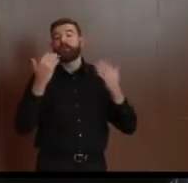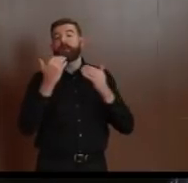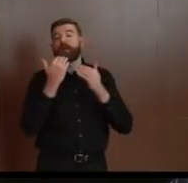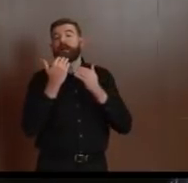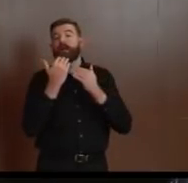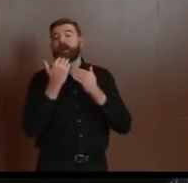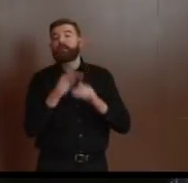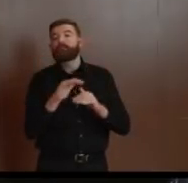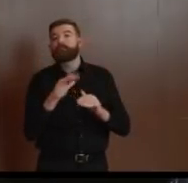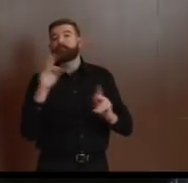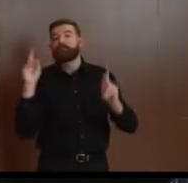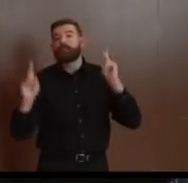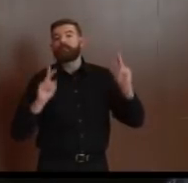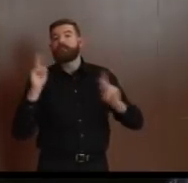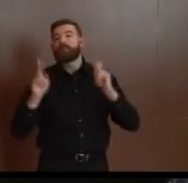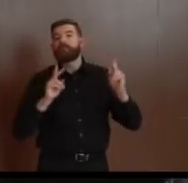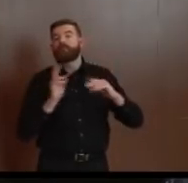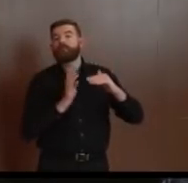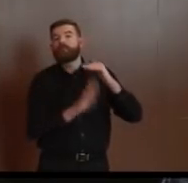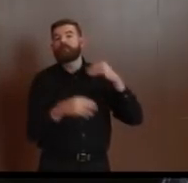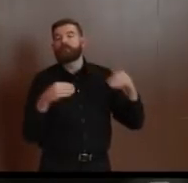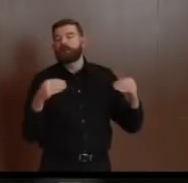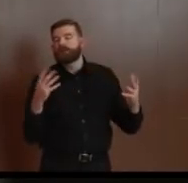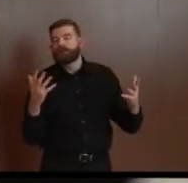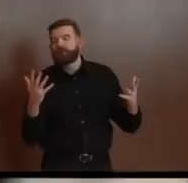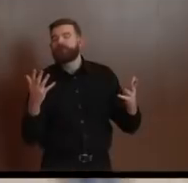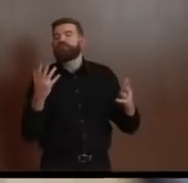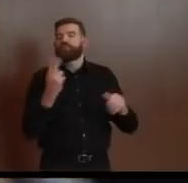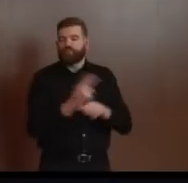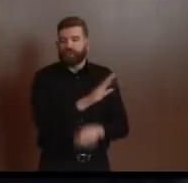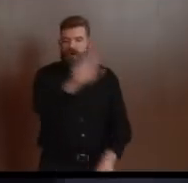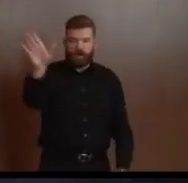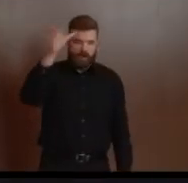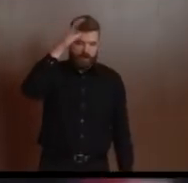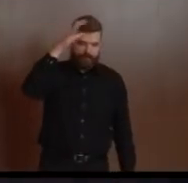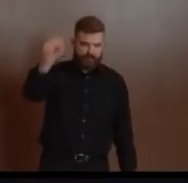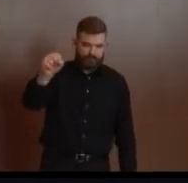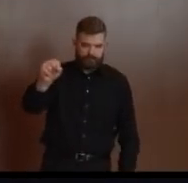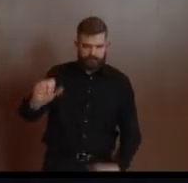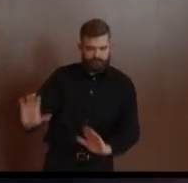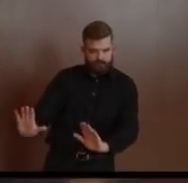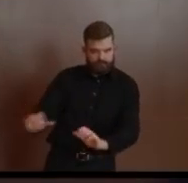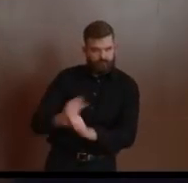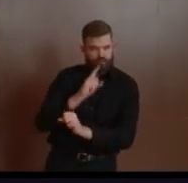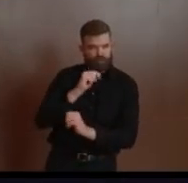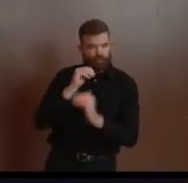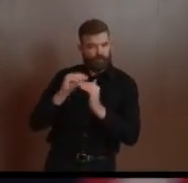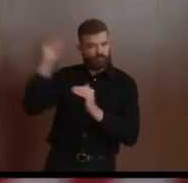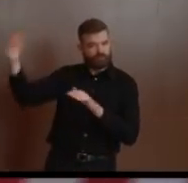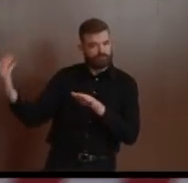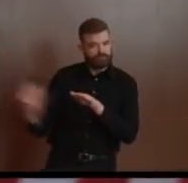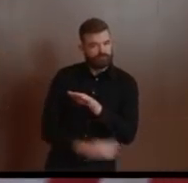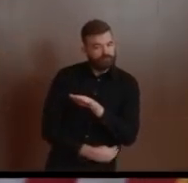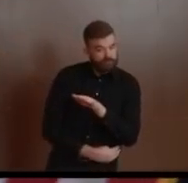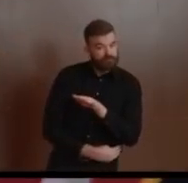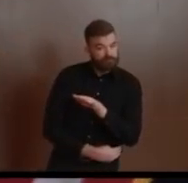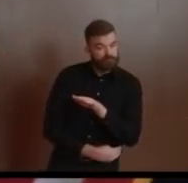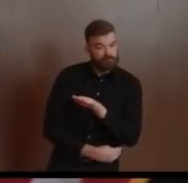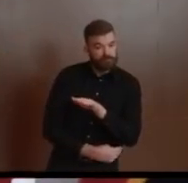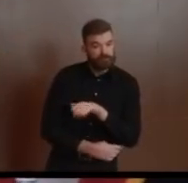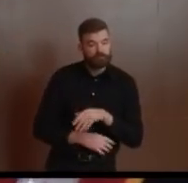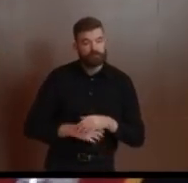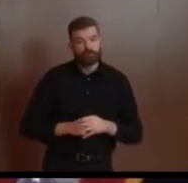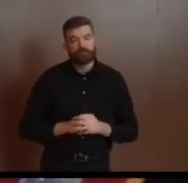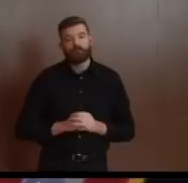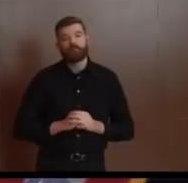implement that. I love that. Thank you. Matt. Governor, yes. With more